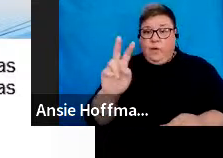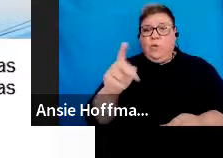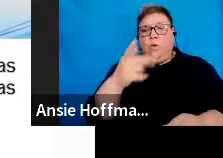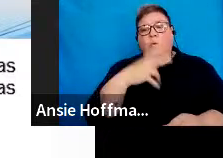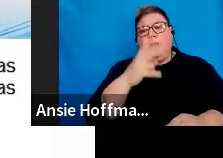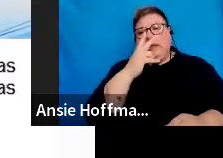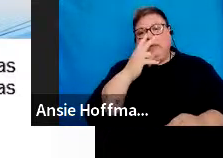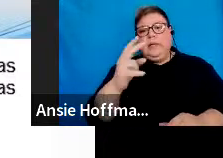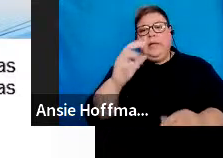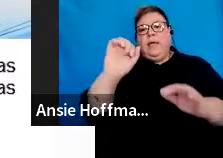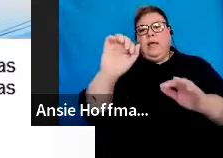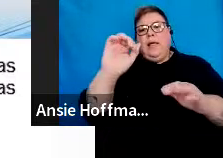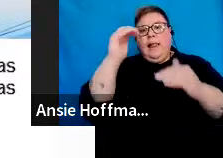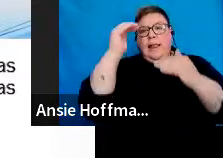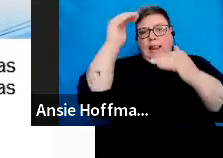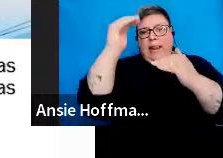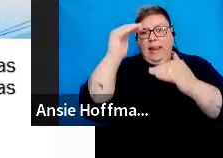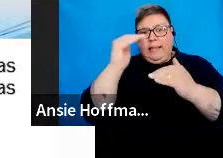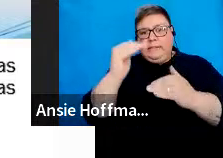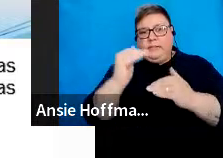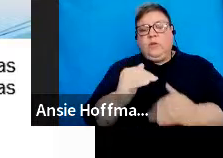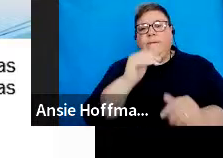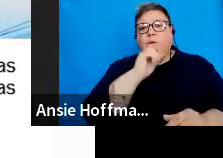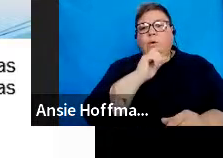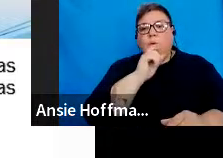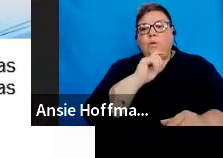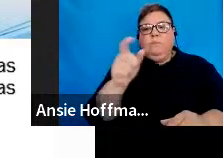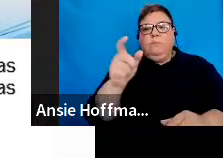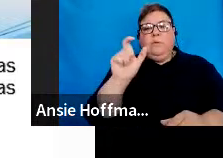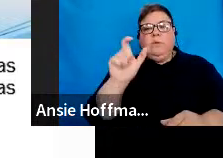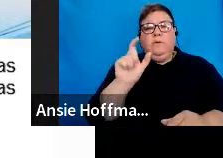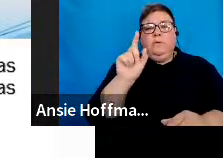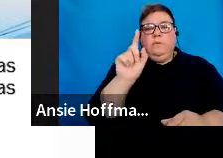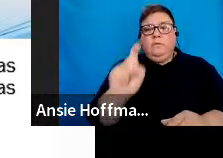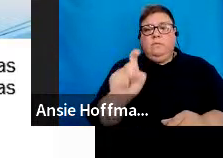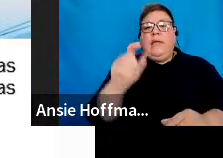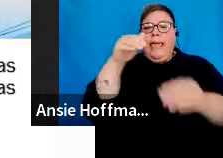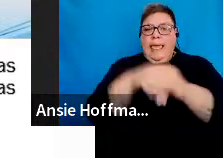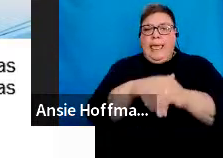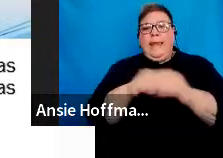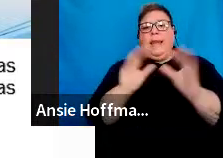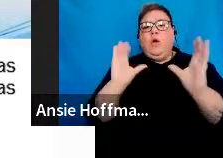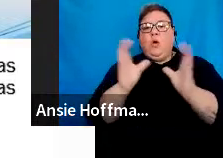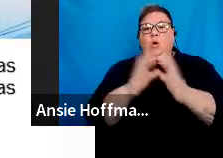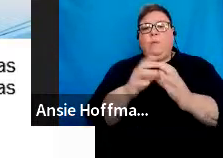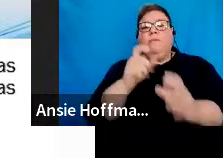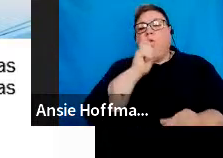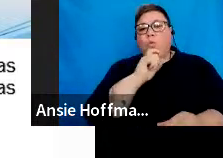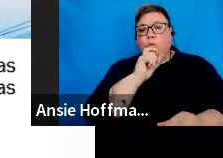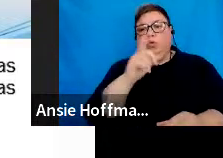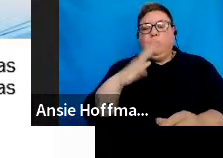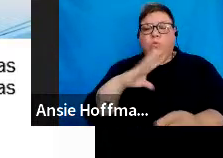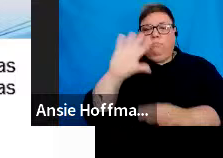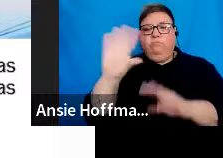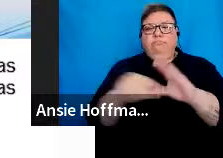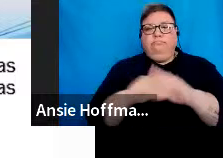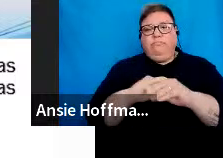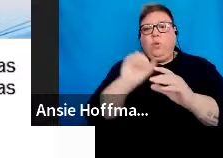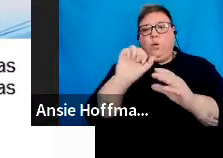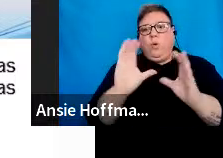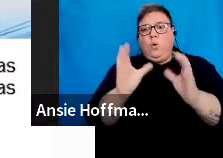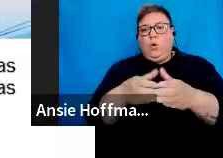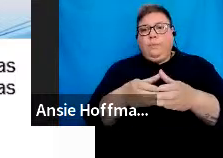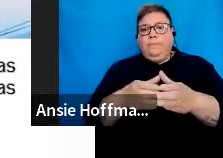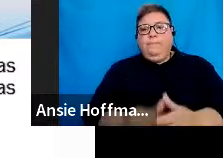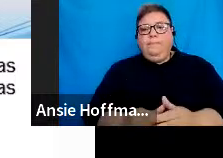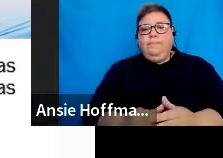list of your users. Make sure that you tick in group for the users that you want to add to that group. Then you're going to